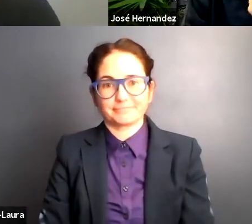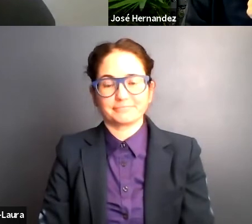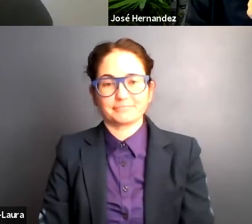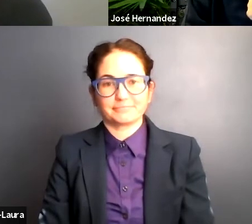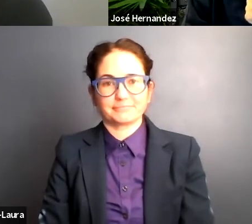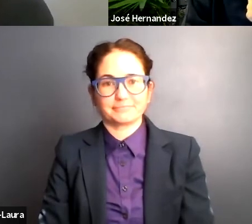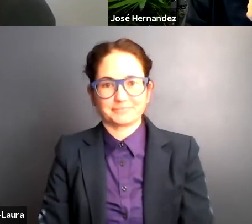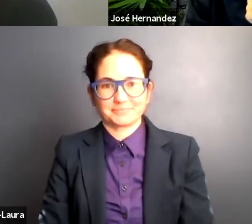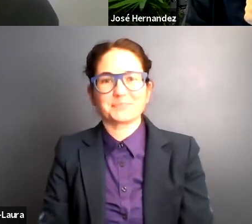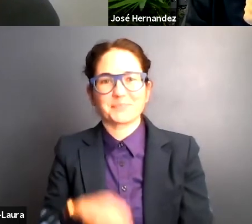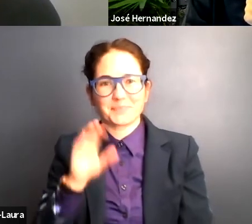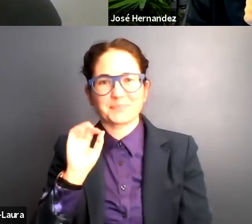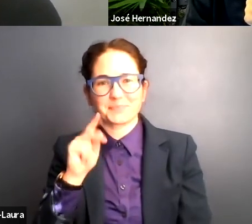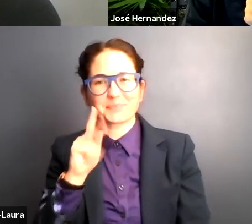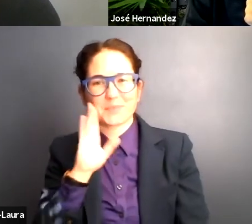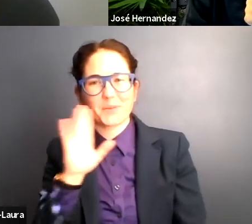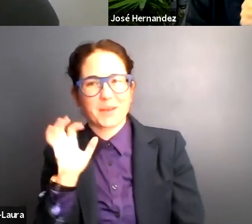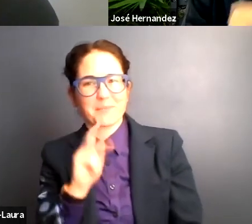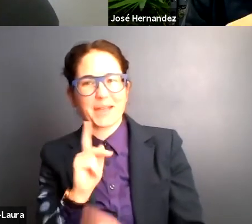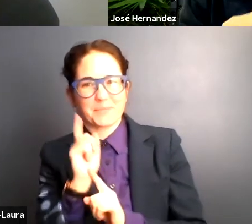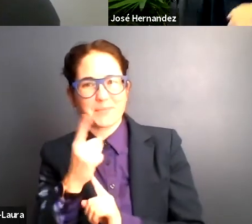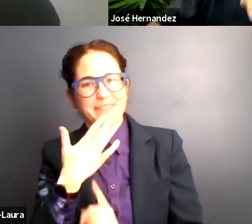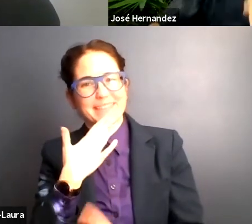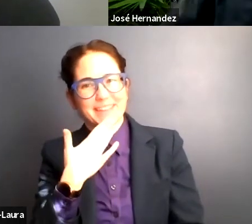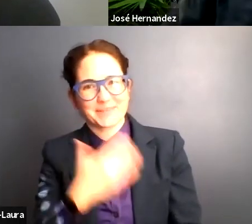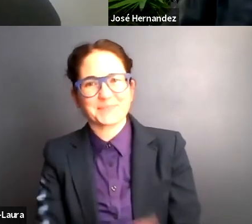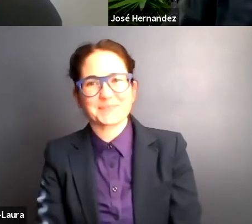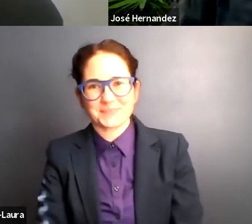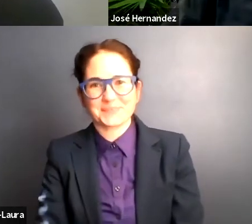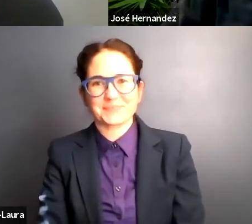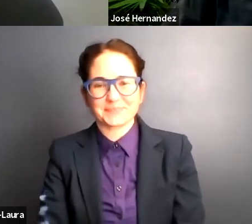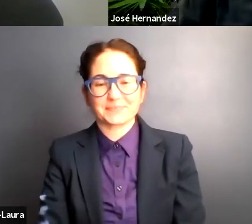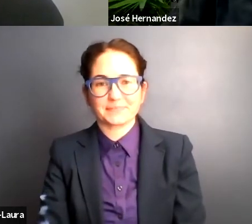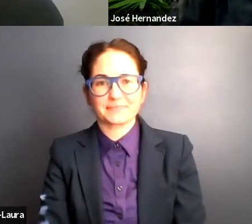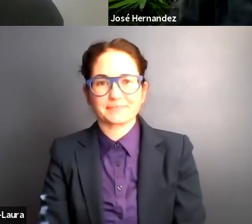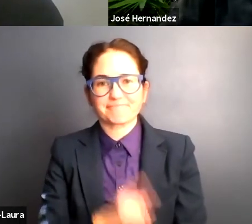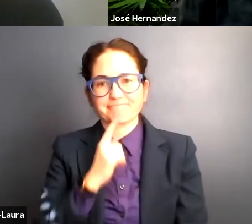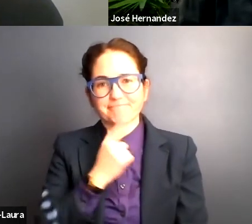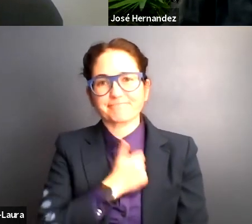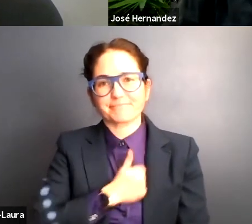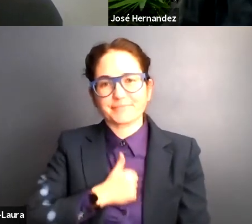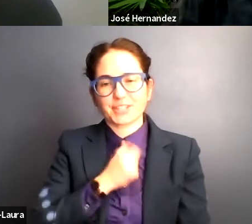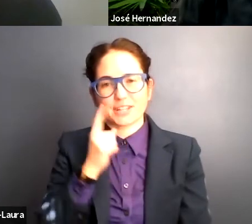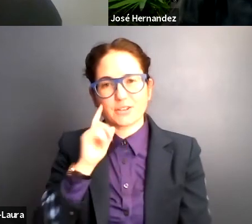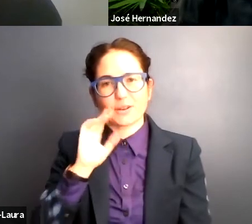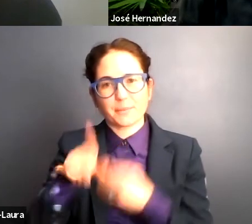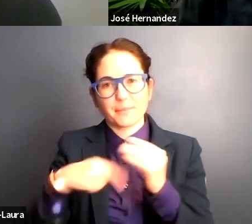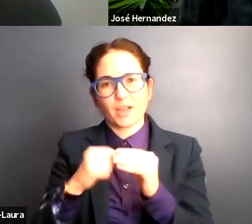We'll circle back in a moment. Thank you for that. And we're very sorry for your loss.